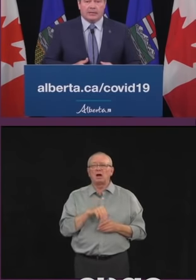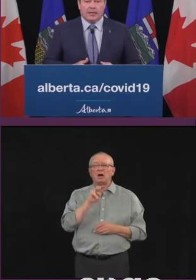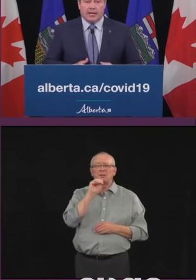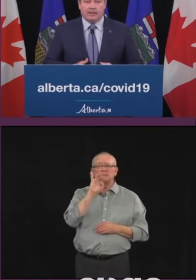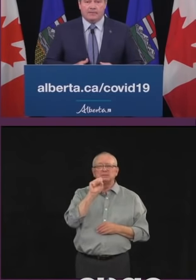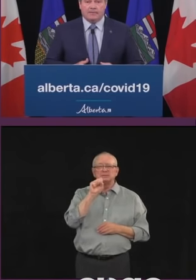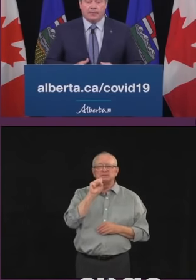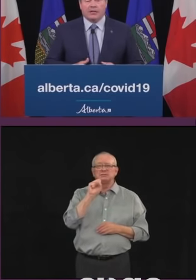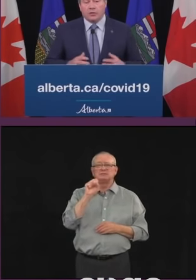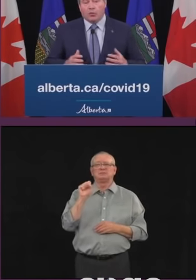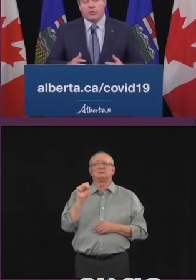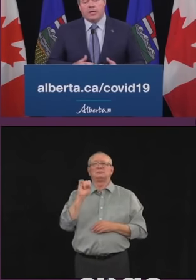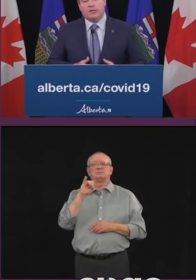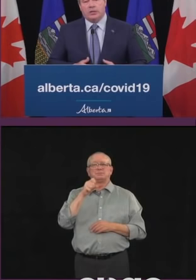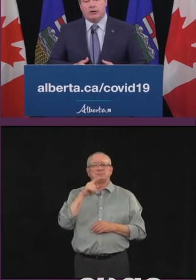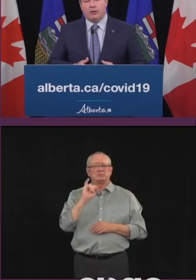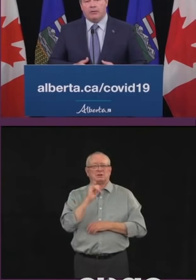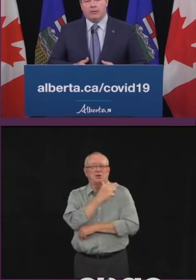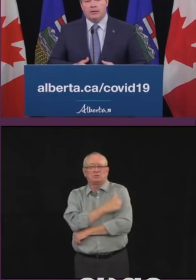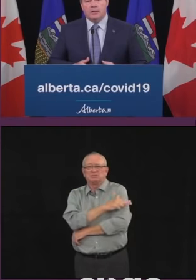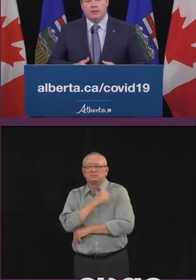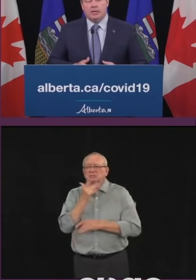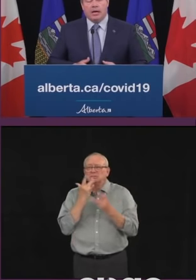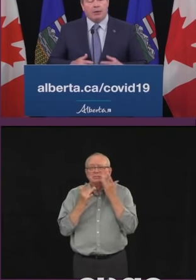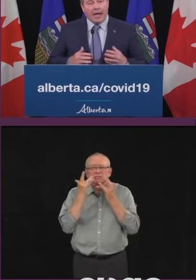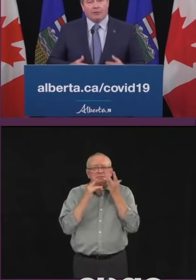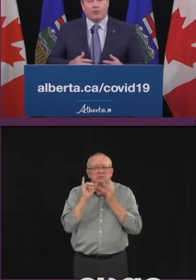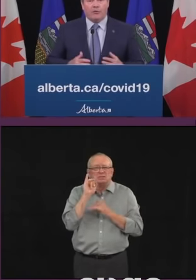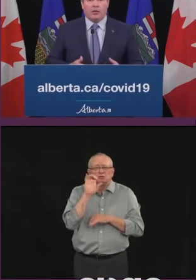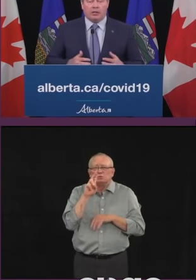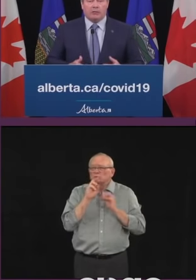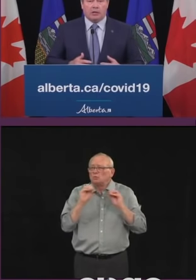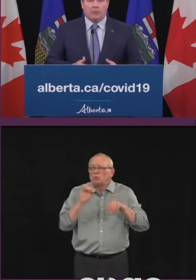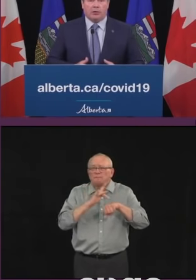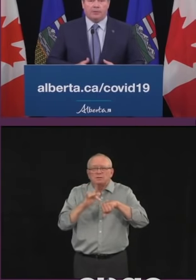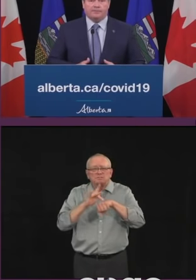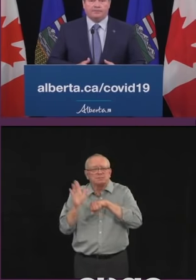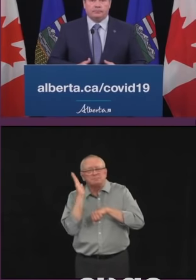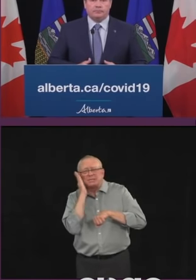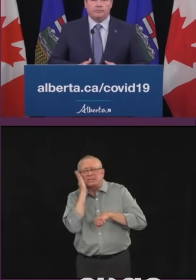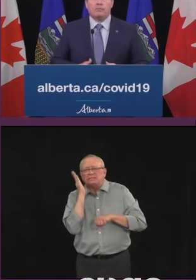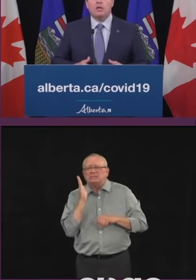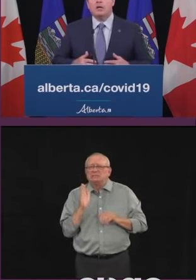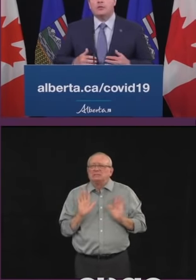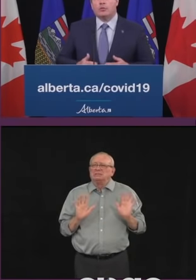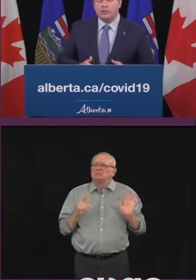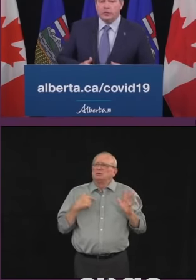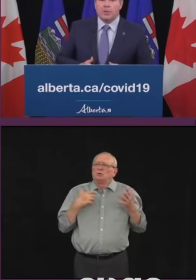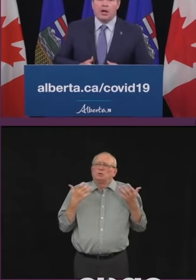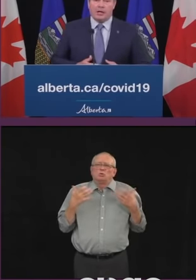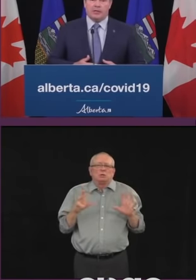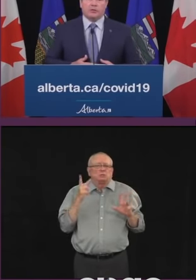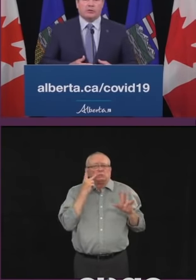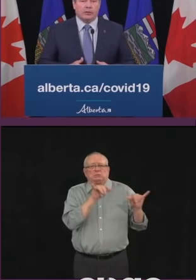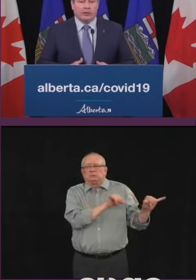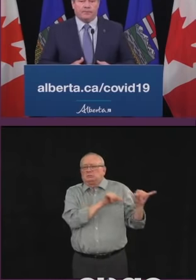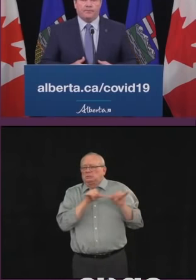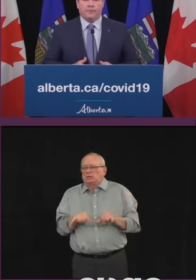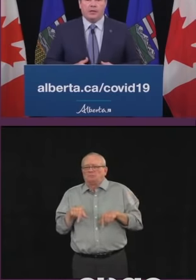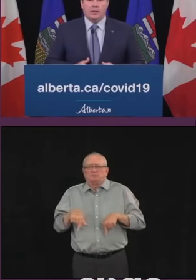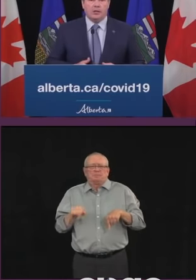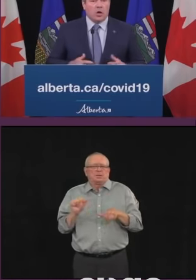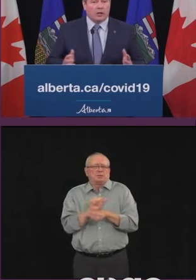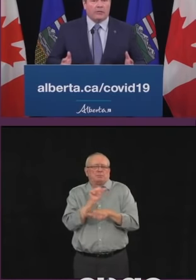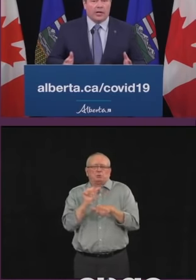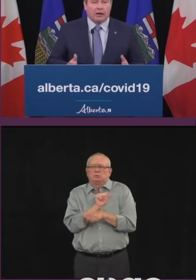in the days ahead. That's the worst case scenario and we have to avoid it here in Alberta. The reasons behind this are clear.